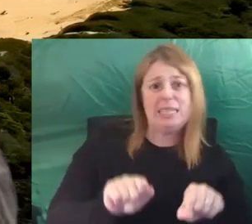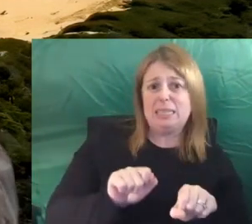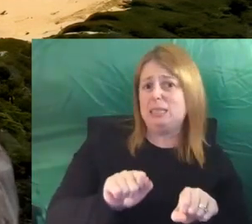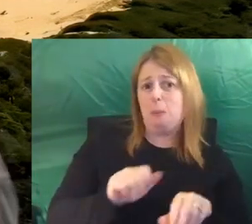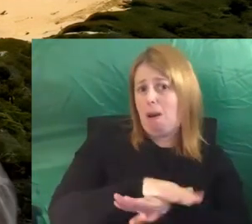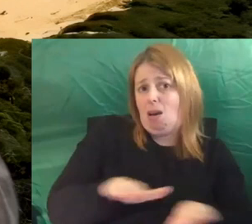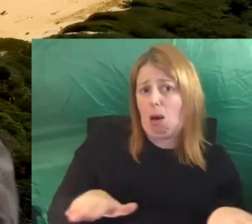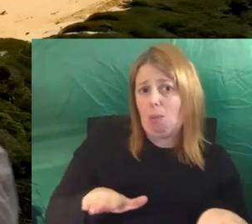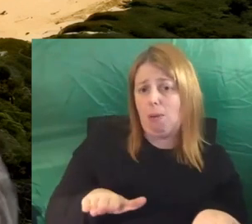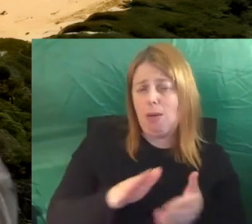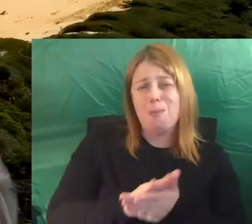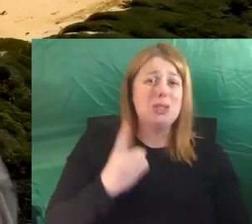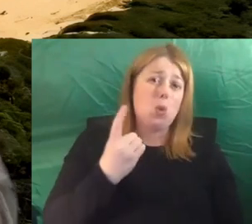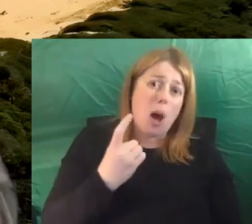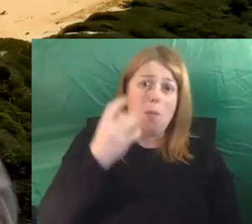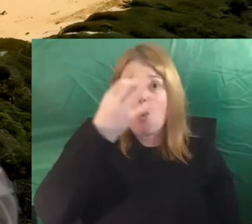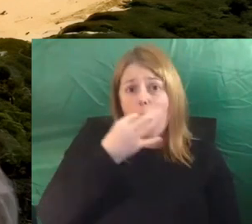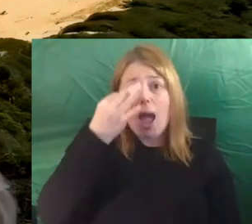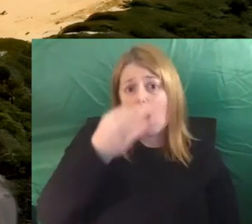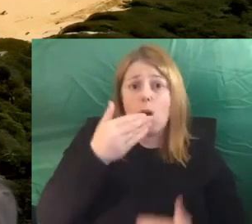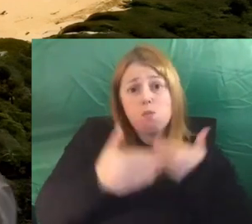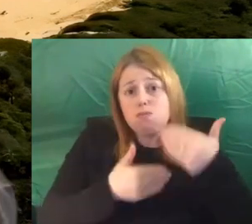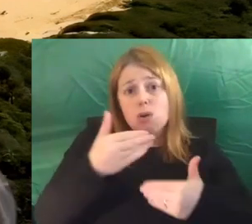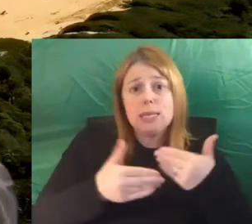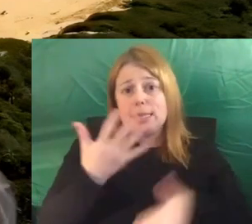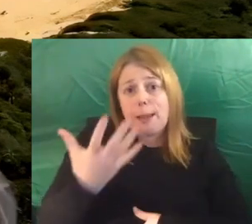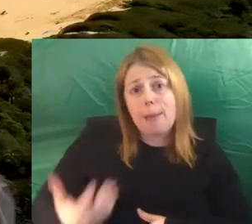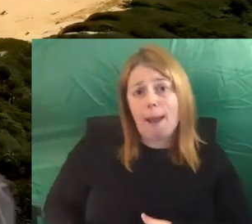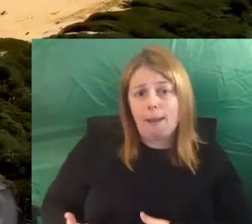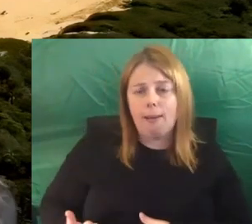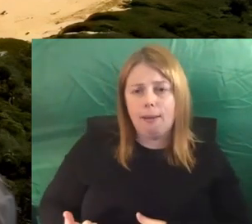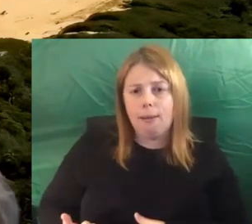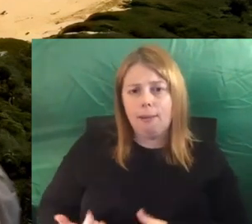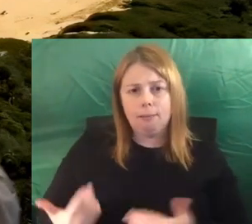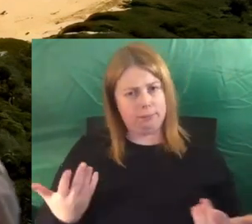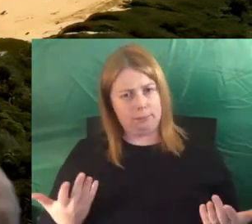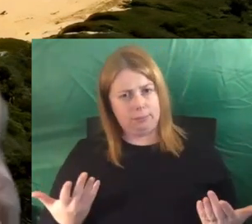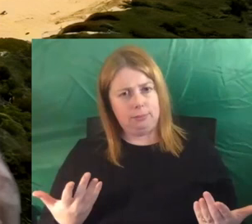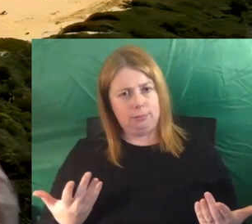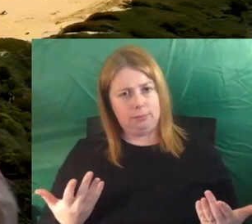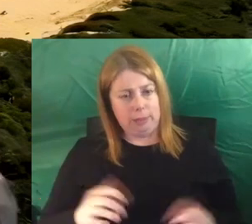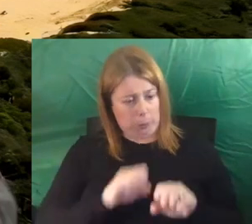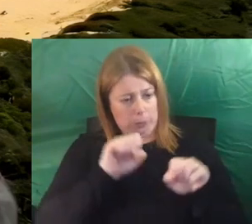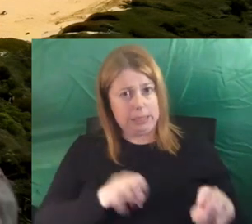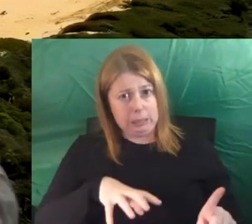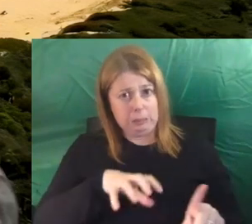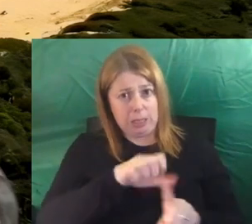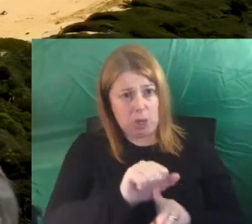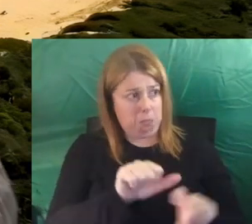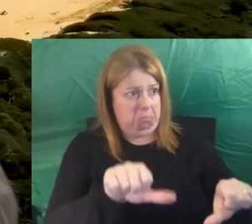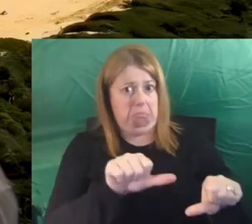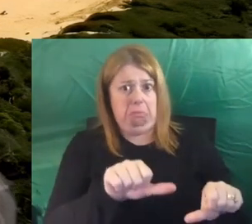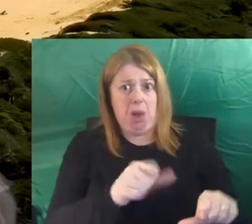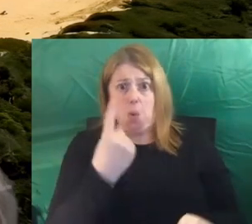have to spend another hour processing payroll. Well, until your systems catch up, that's okay. Spend that hour,